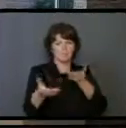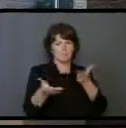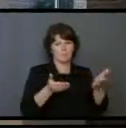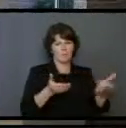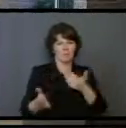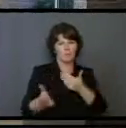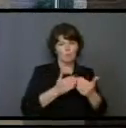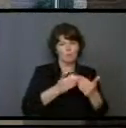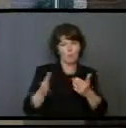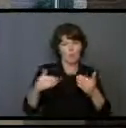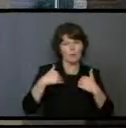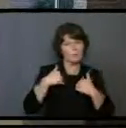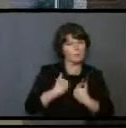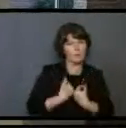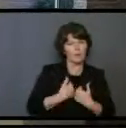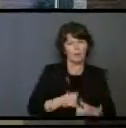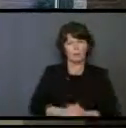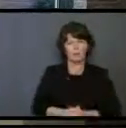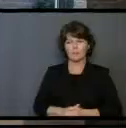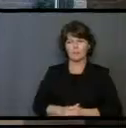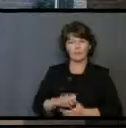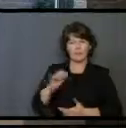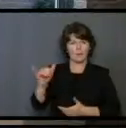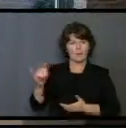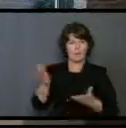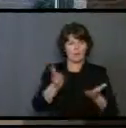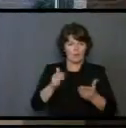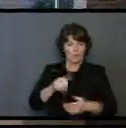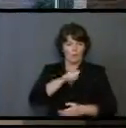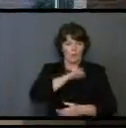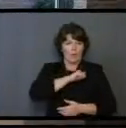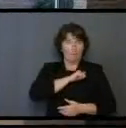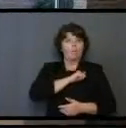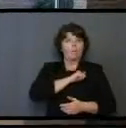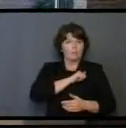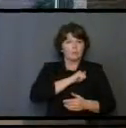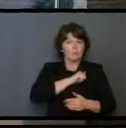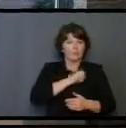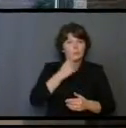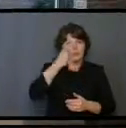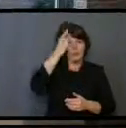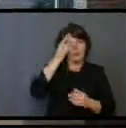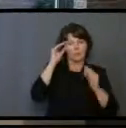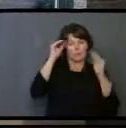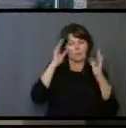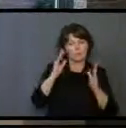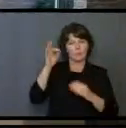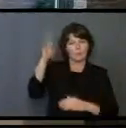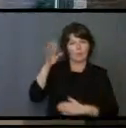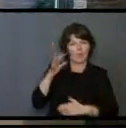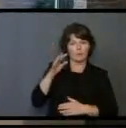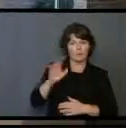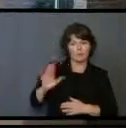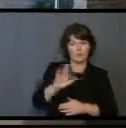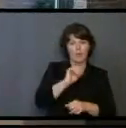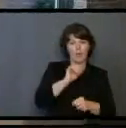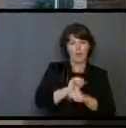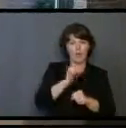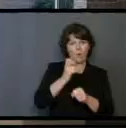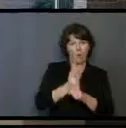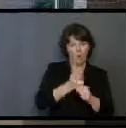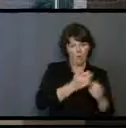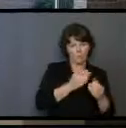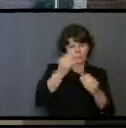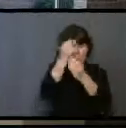It was that same servant attitude in our parents, teachers, and pastors, which caused them to work so hard in bringing you